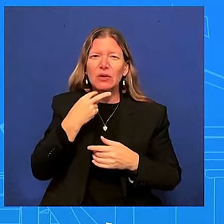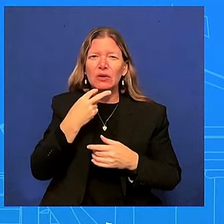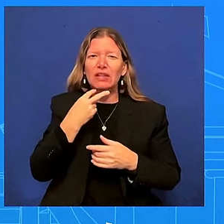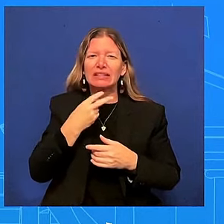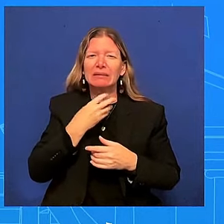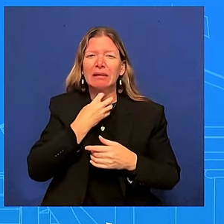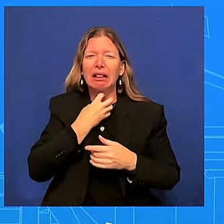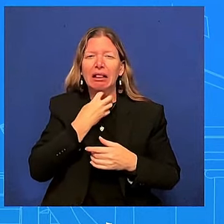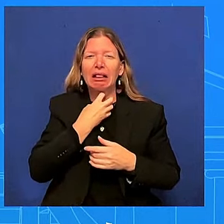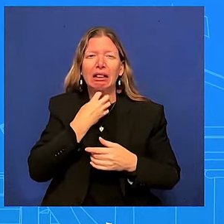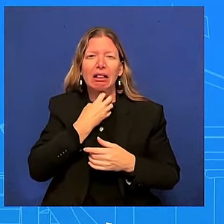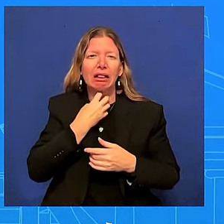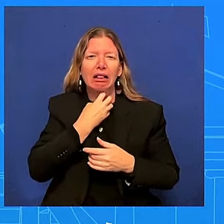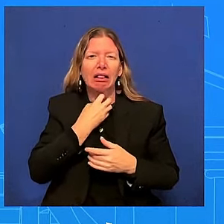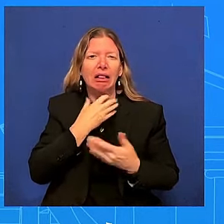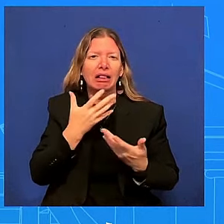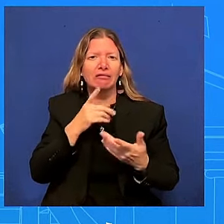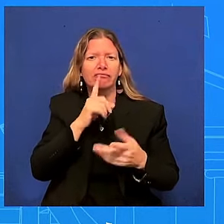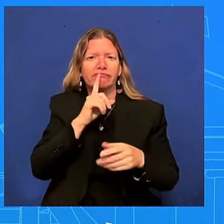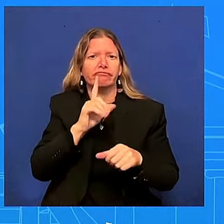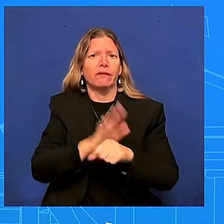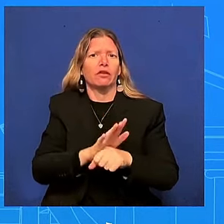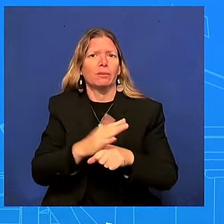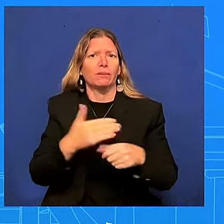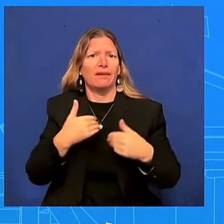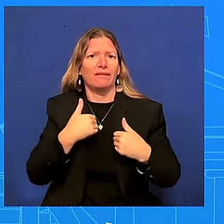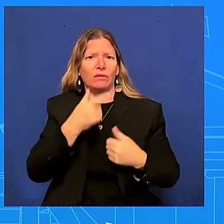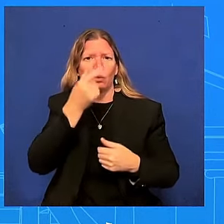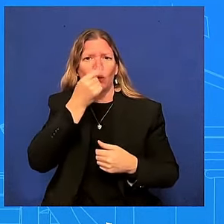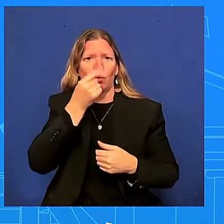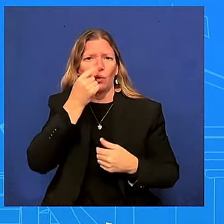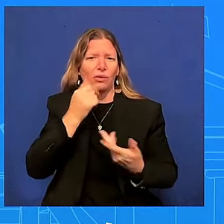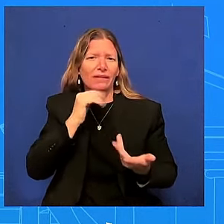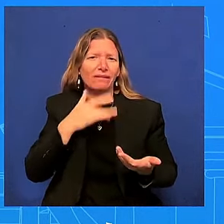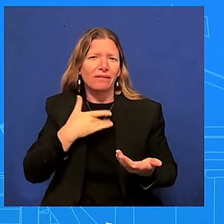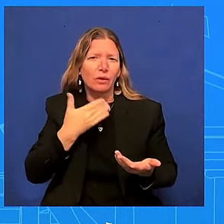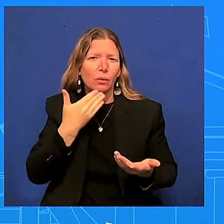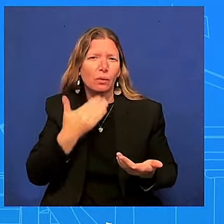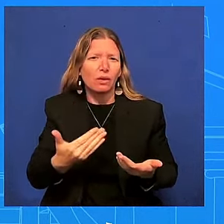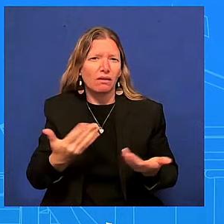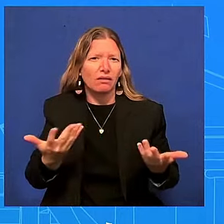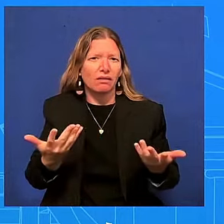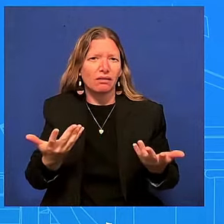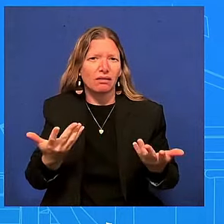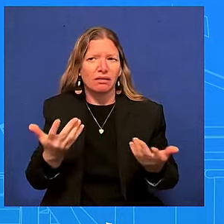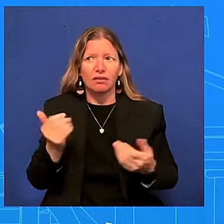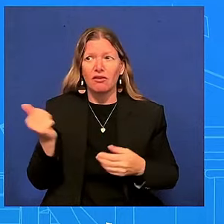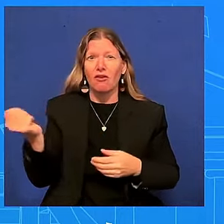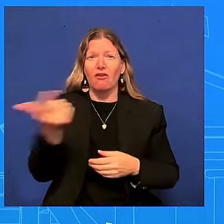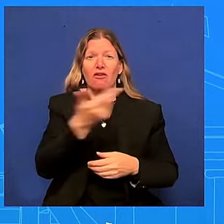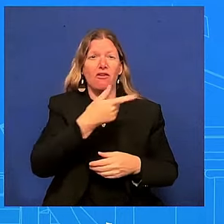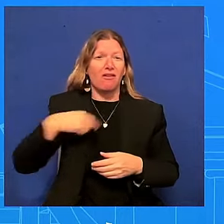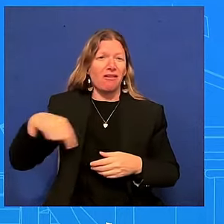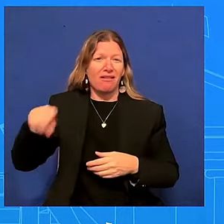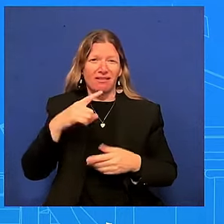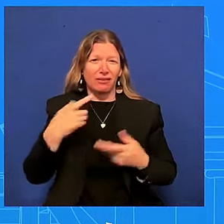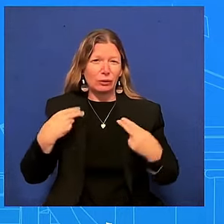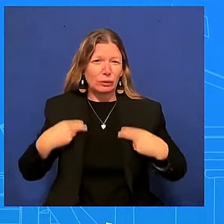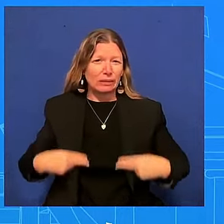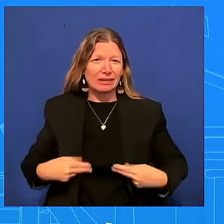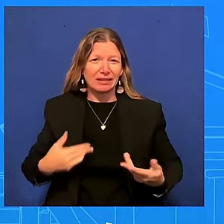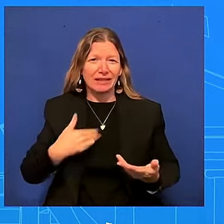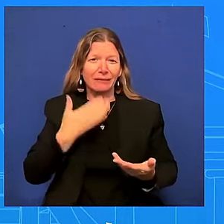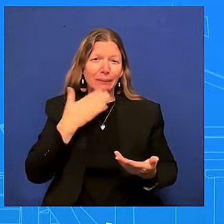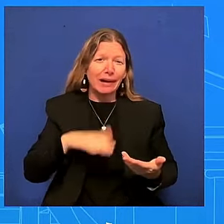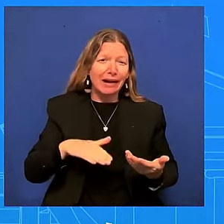we all have bad bad nights right or bad moments it is not it is not unusual i just said there have an